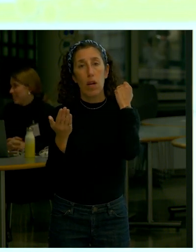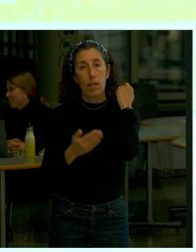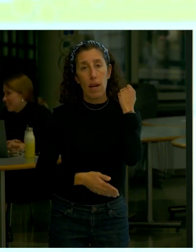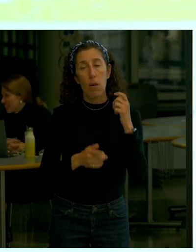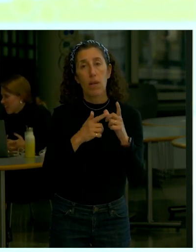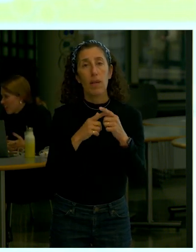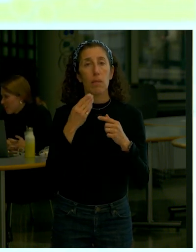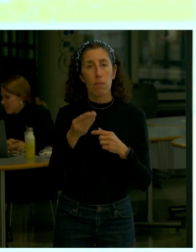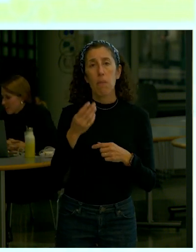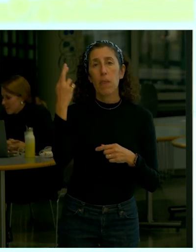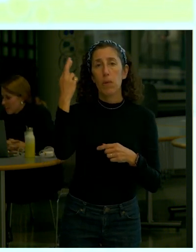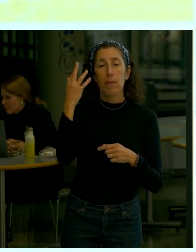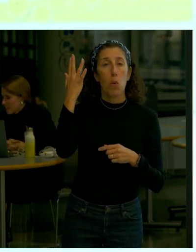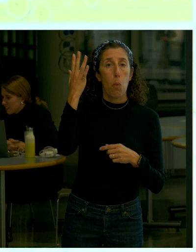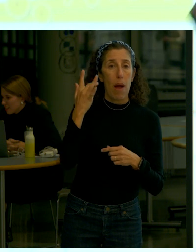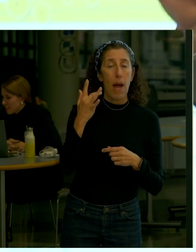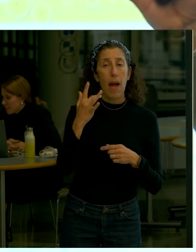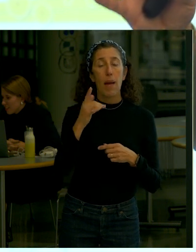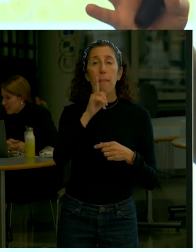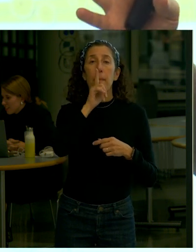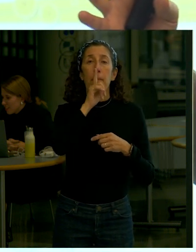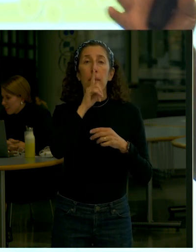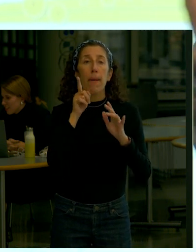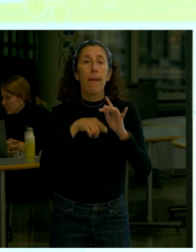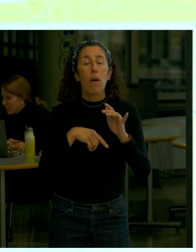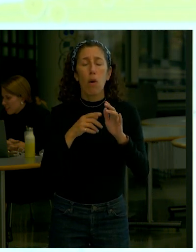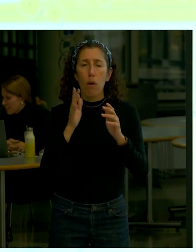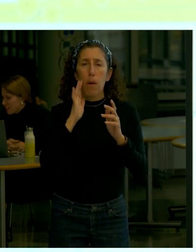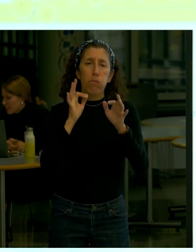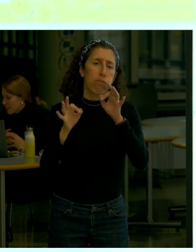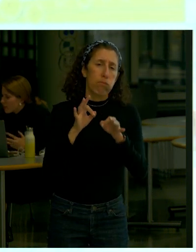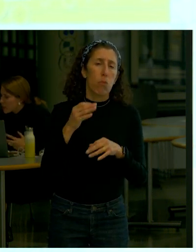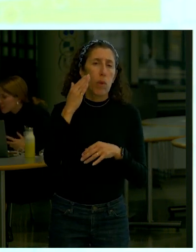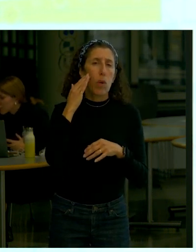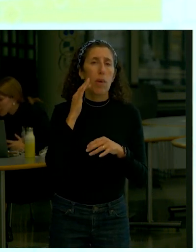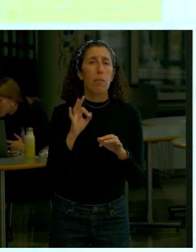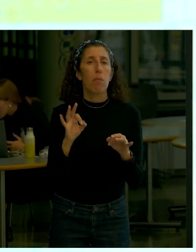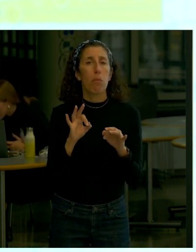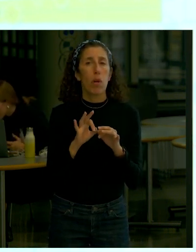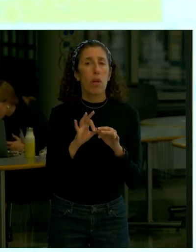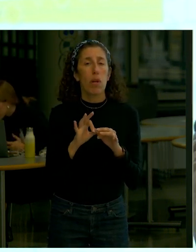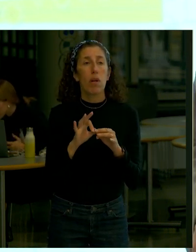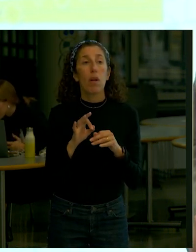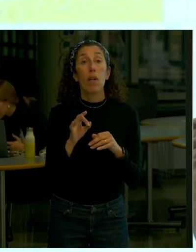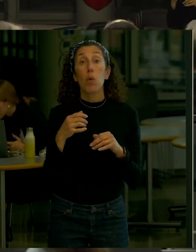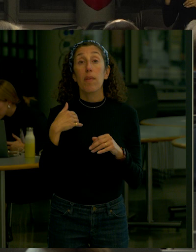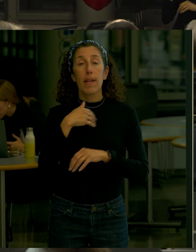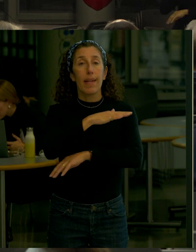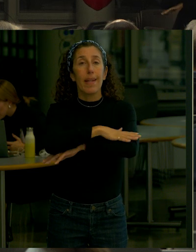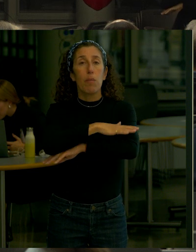impacted? what are we doing to protect trees? all of that Q&A we invite you to have at the tree table after this meeting